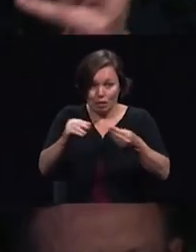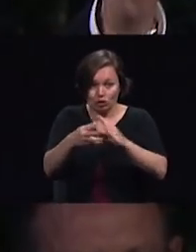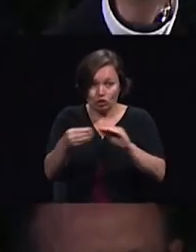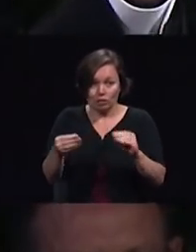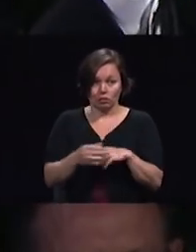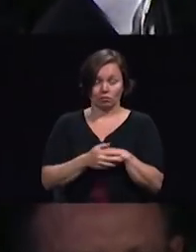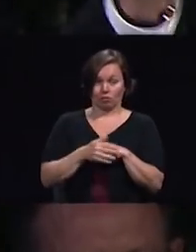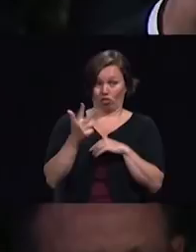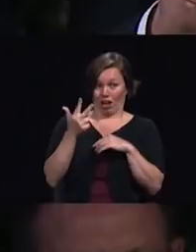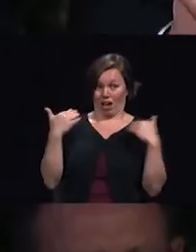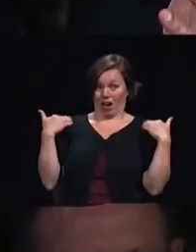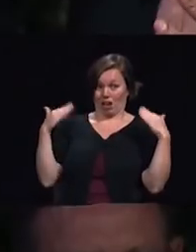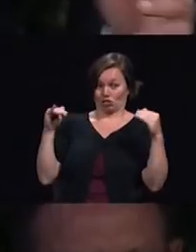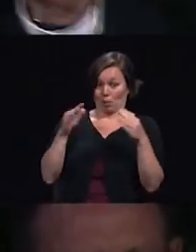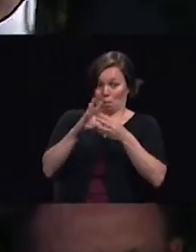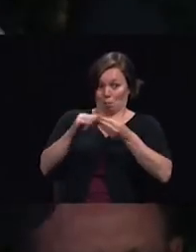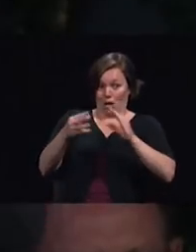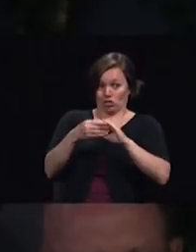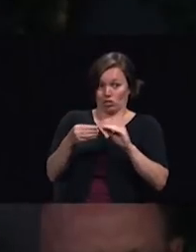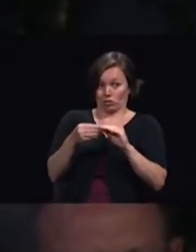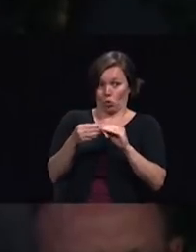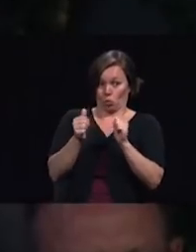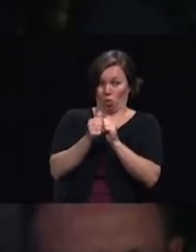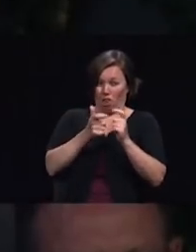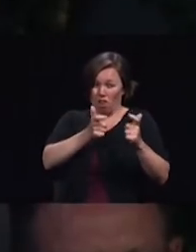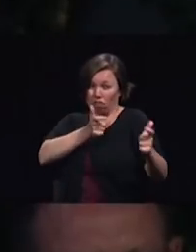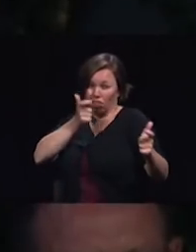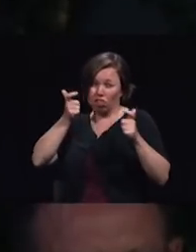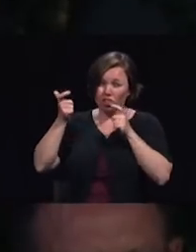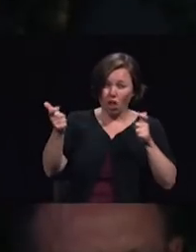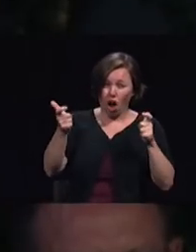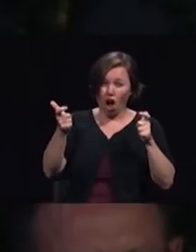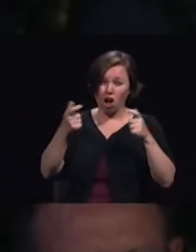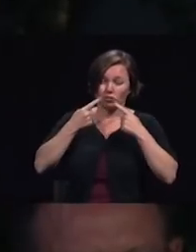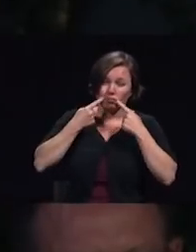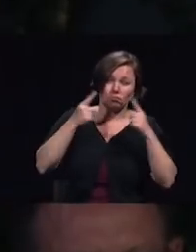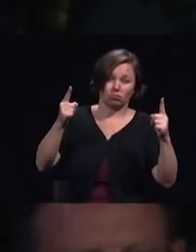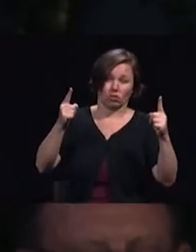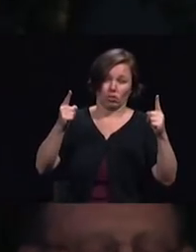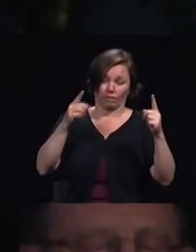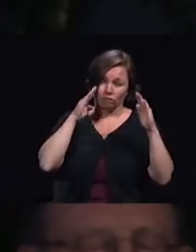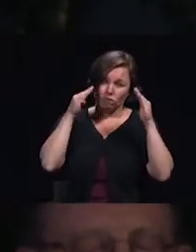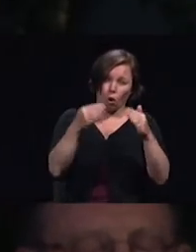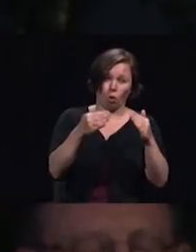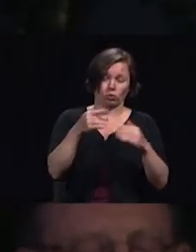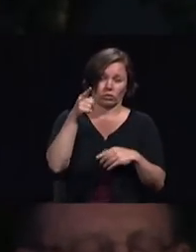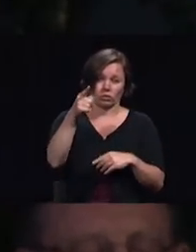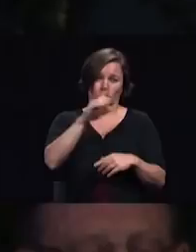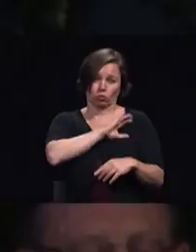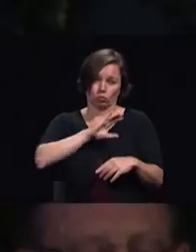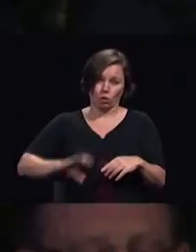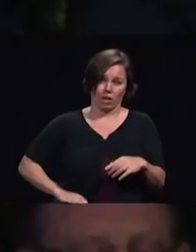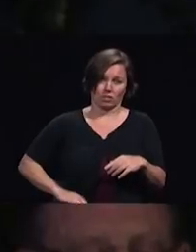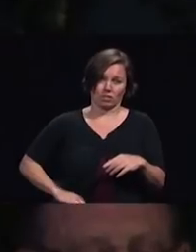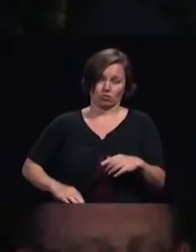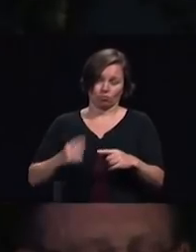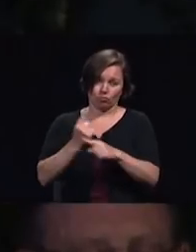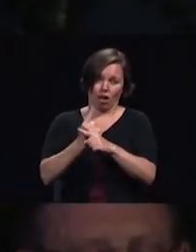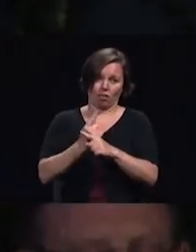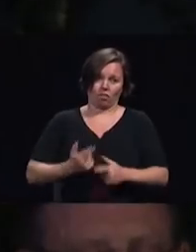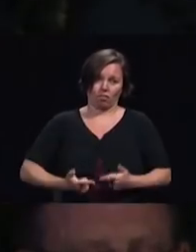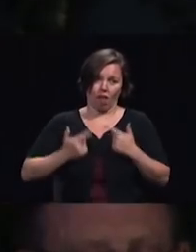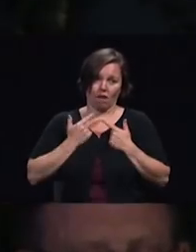culminating with the loud cry focusing on Christ and his righteousness the Lord is calling for a